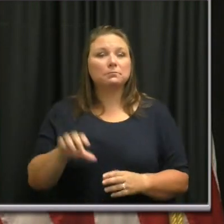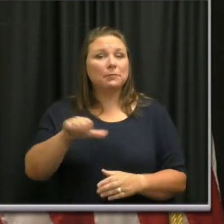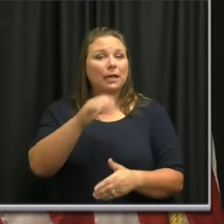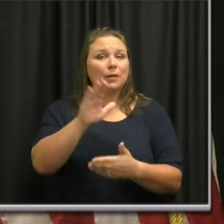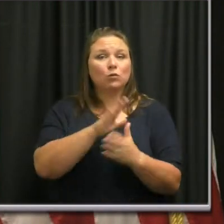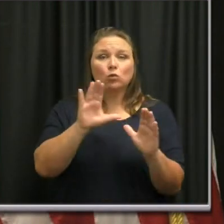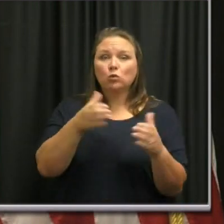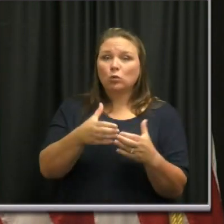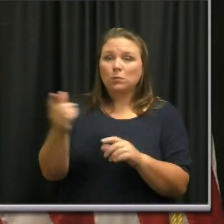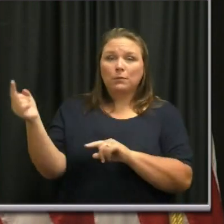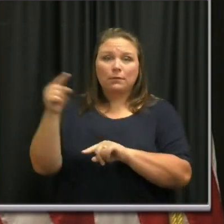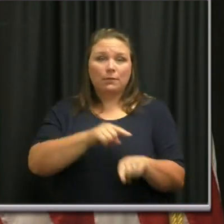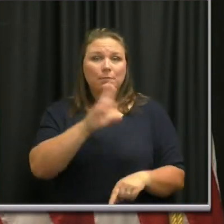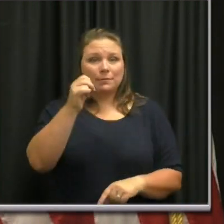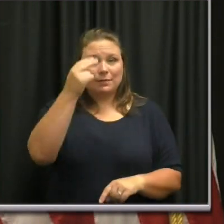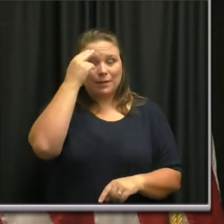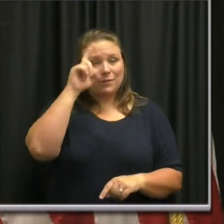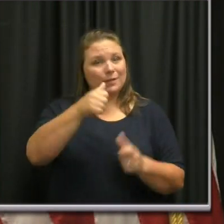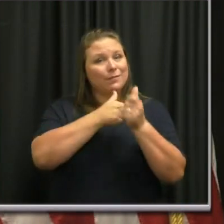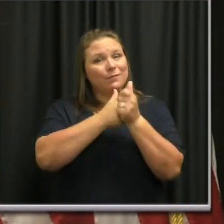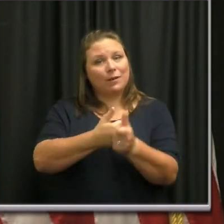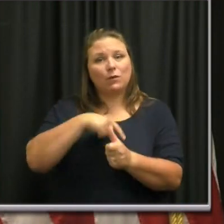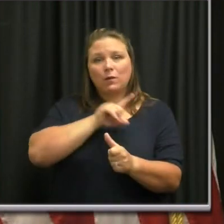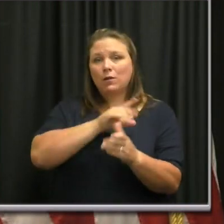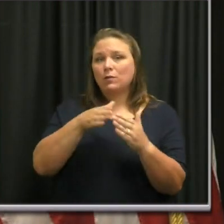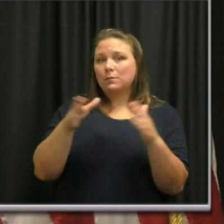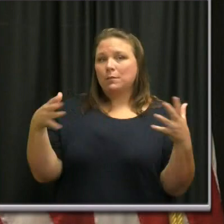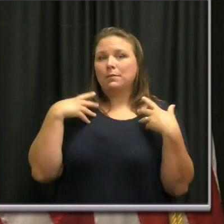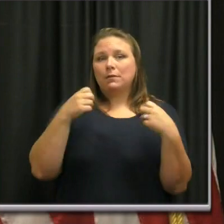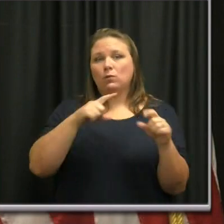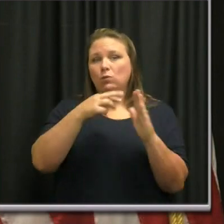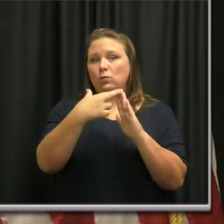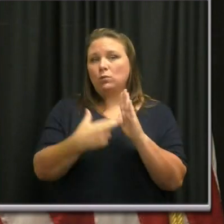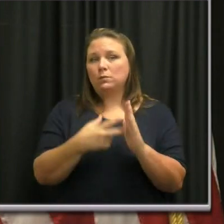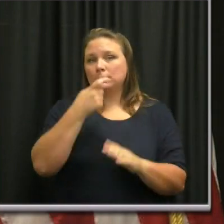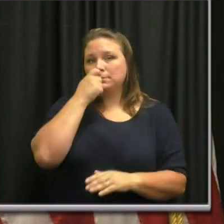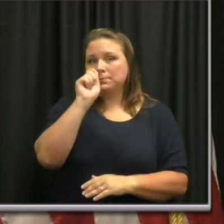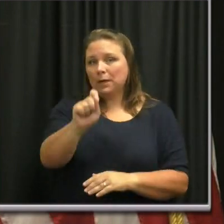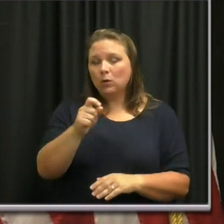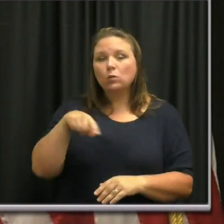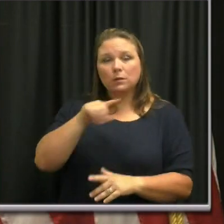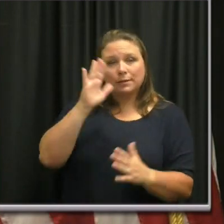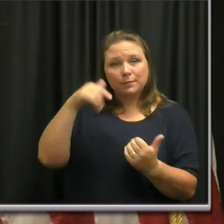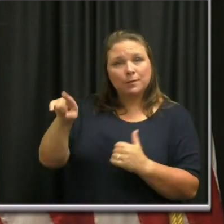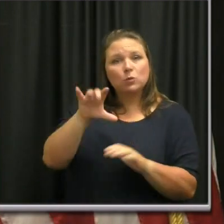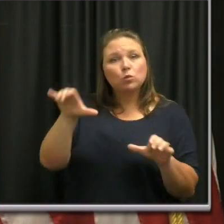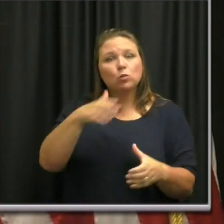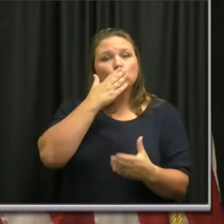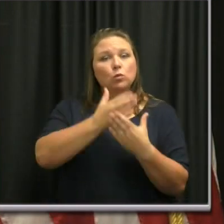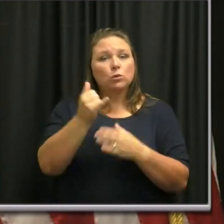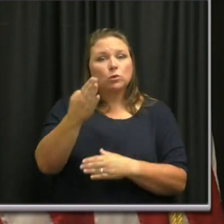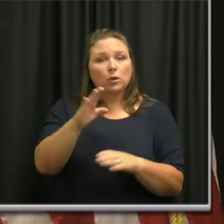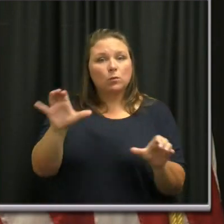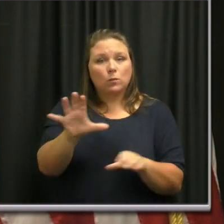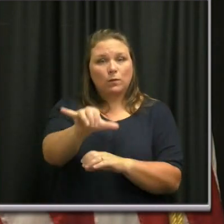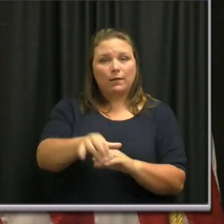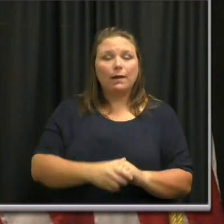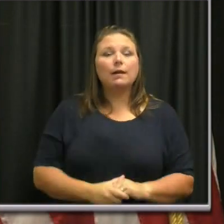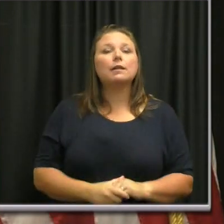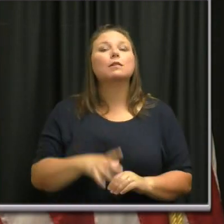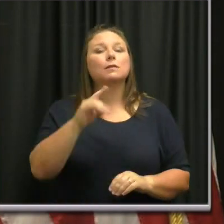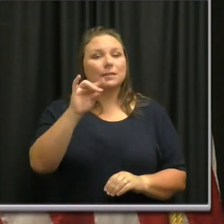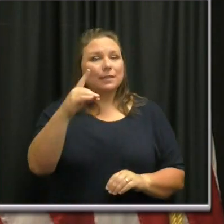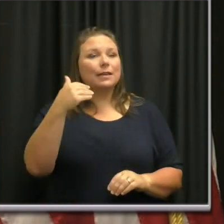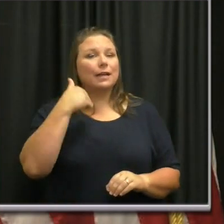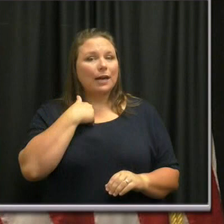group that comes to nationals is going to have to abide by our public health rules, and we expect them to do a good job of doing that. There was